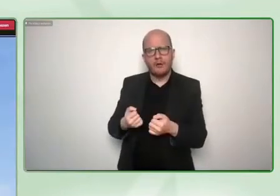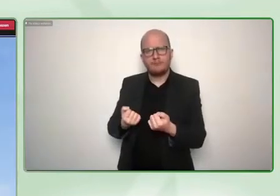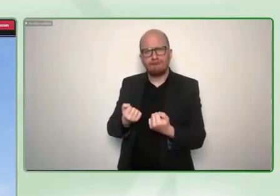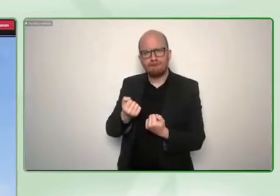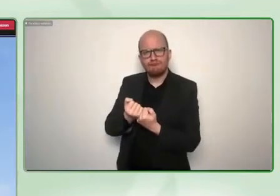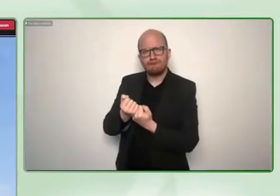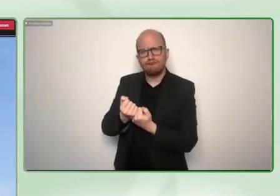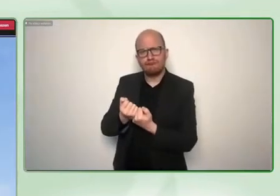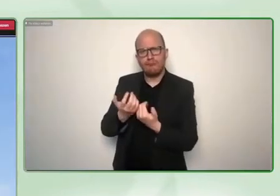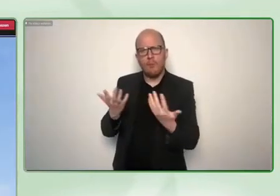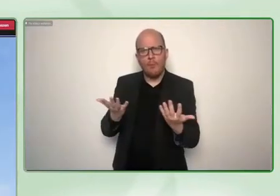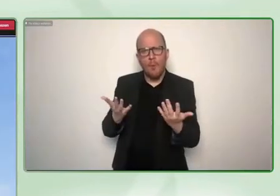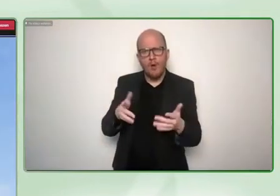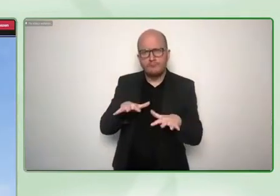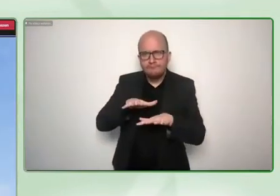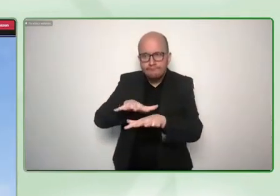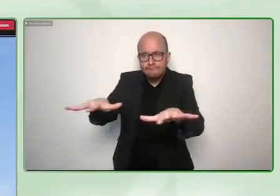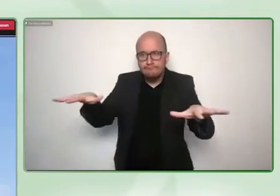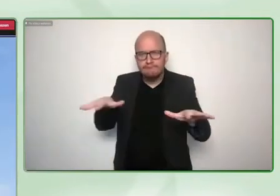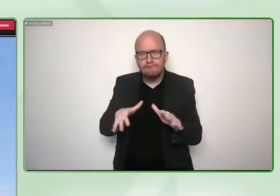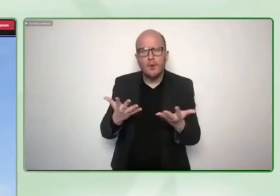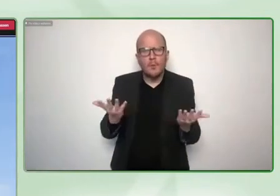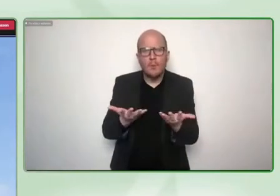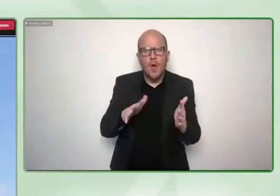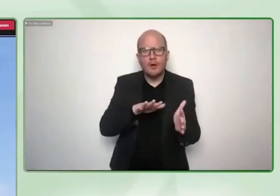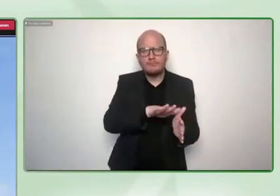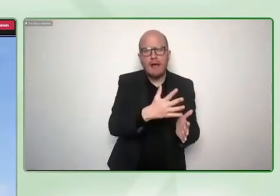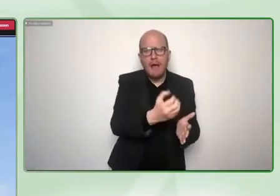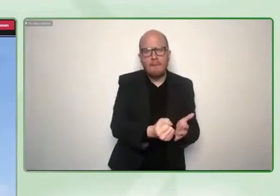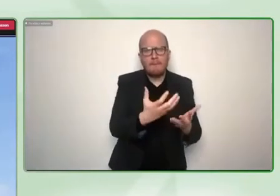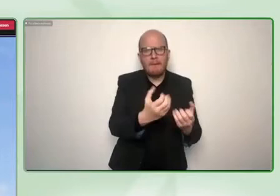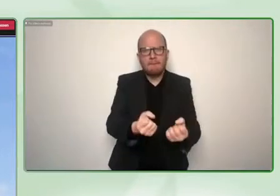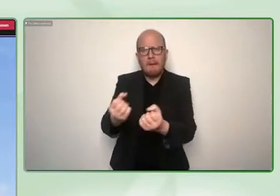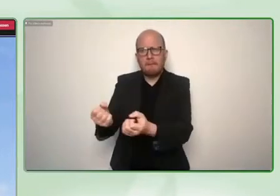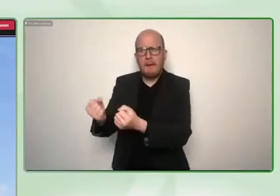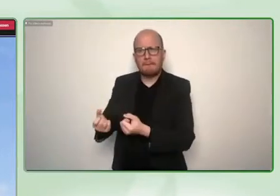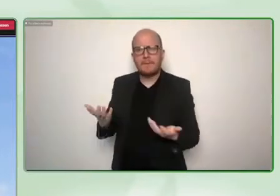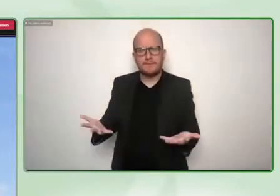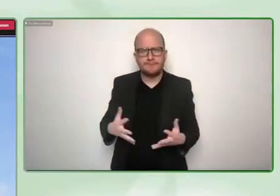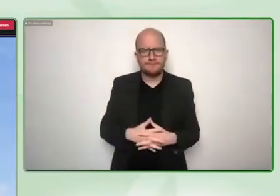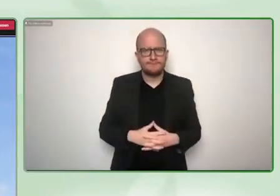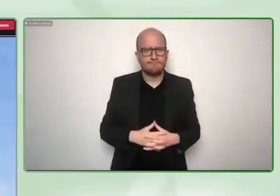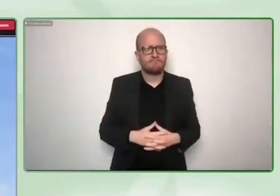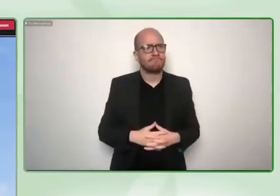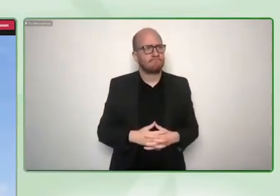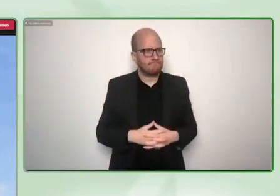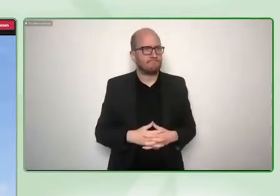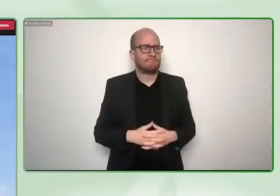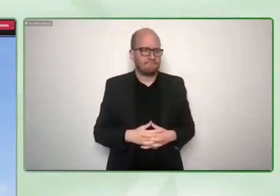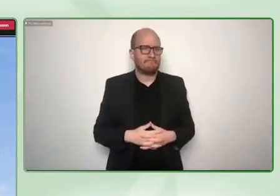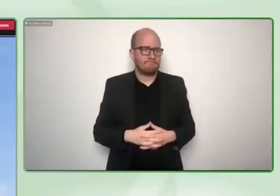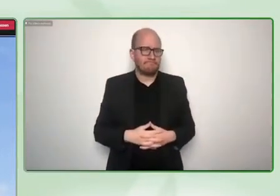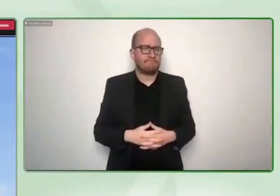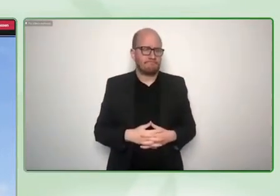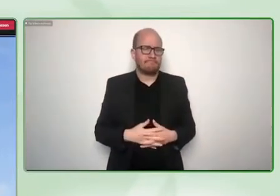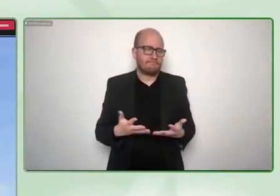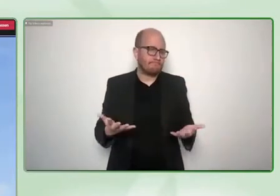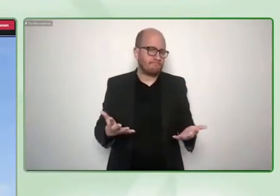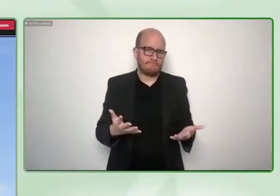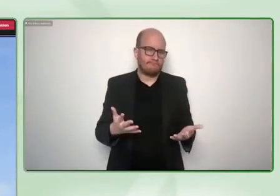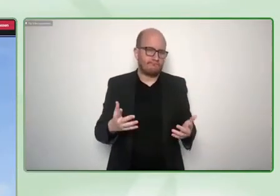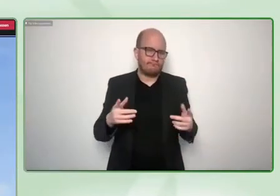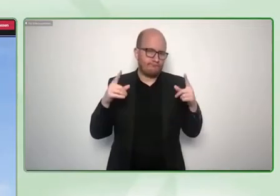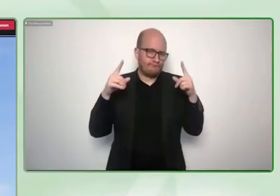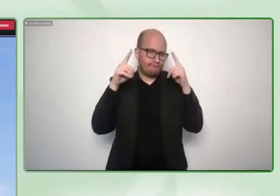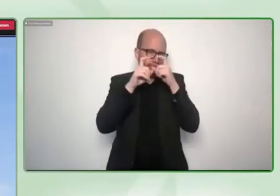Yeah. So I think that's a big question and it's also a paradox that is at the heart of this topic which is that on one hand we know that